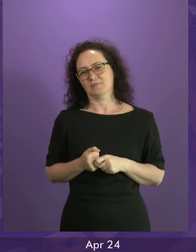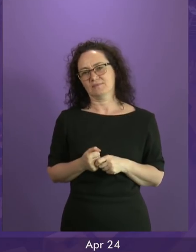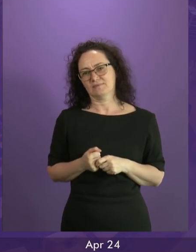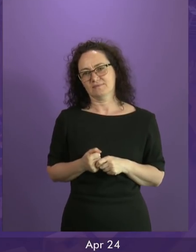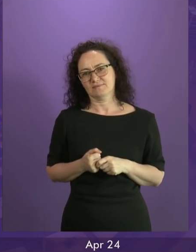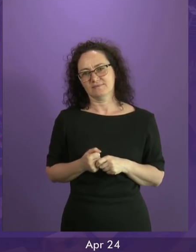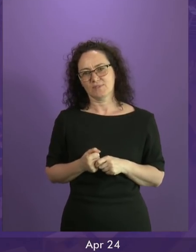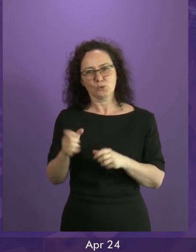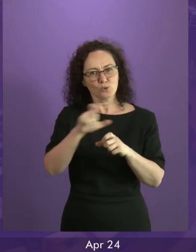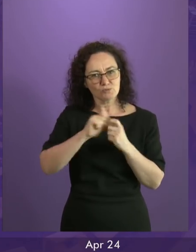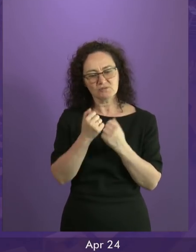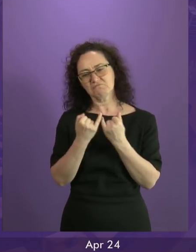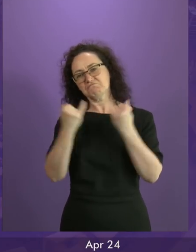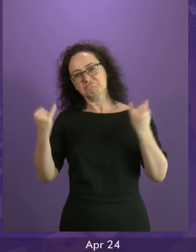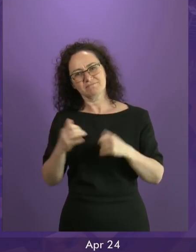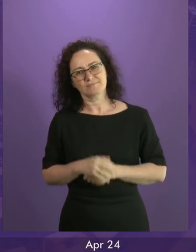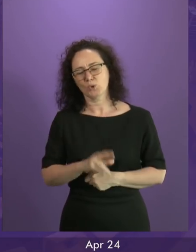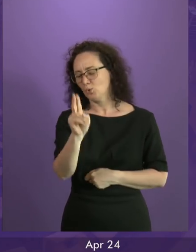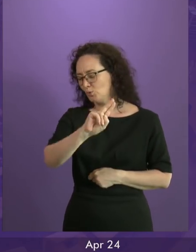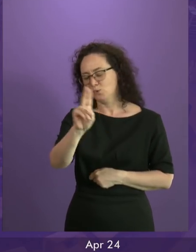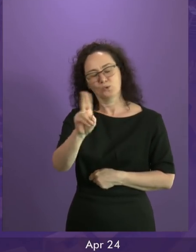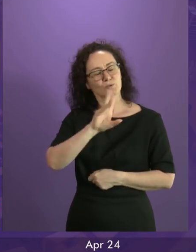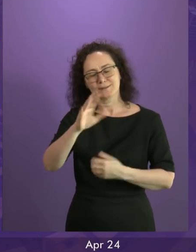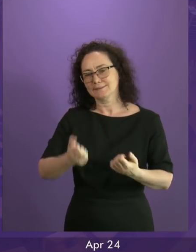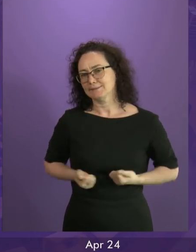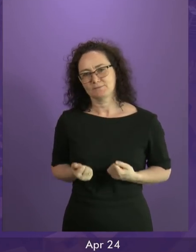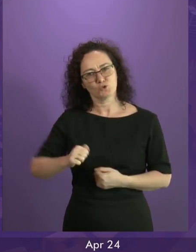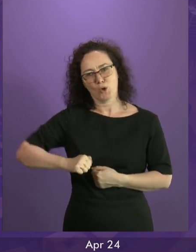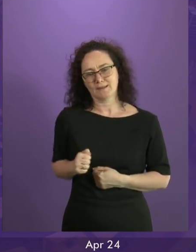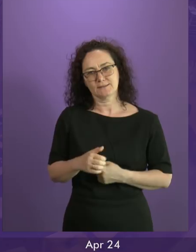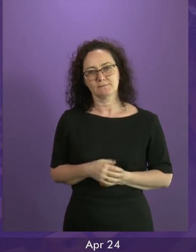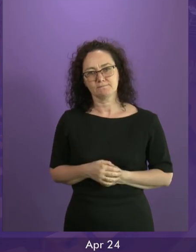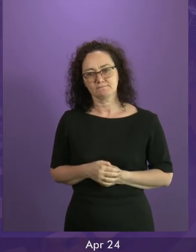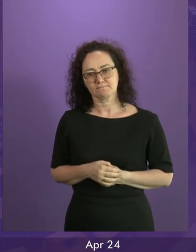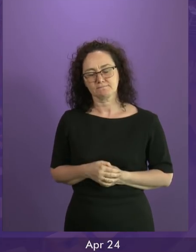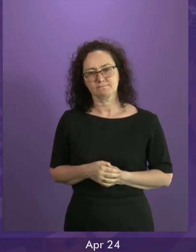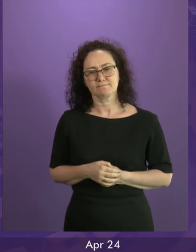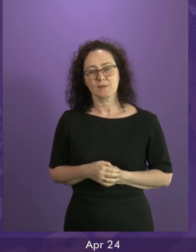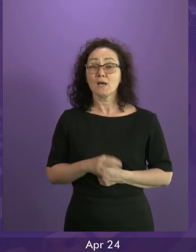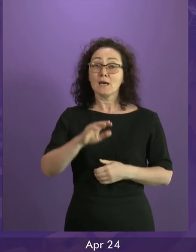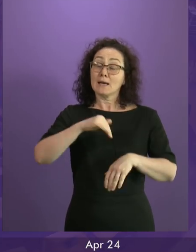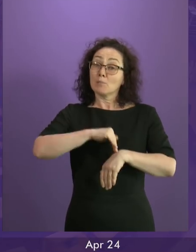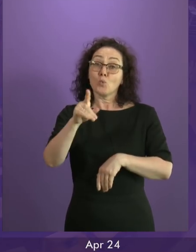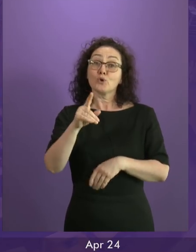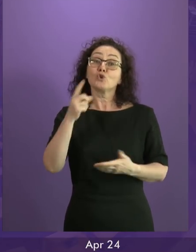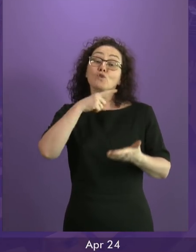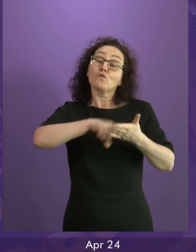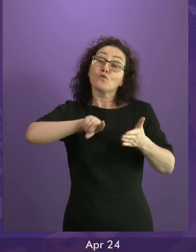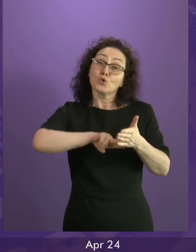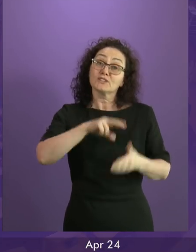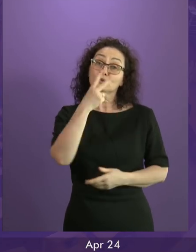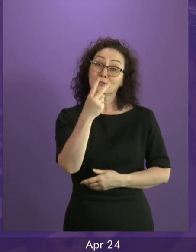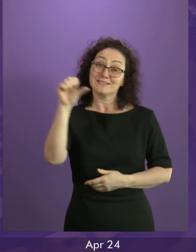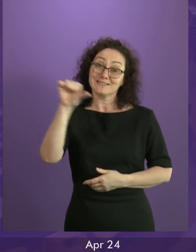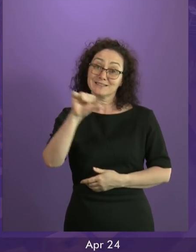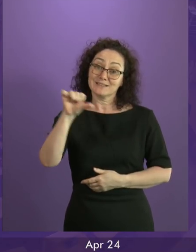of Whether you voted to remain or leave in 2016, the last few weeks have fallen far